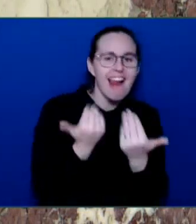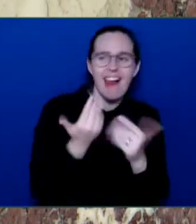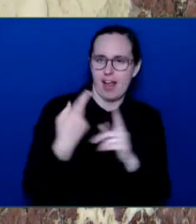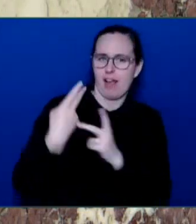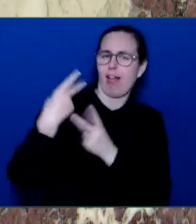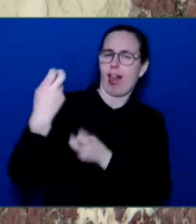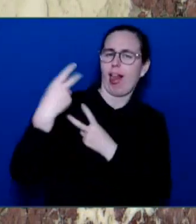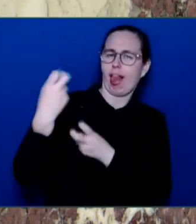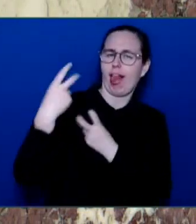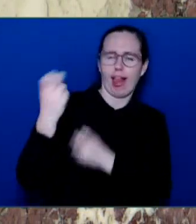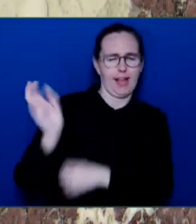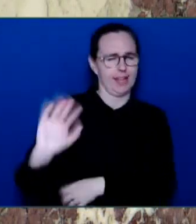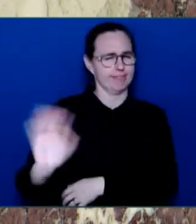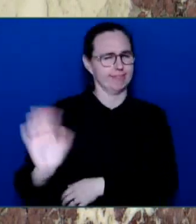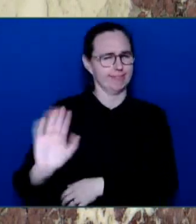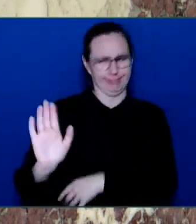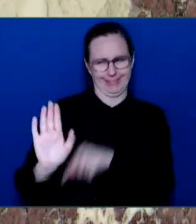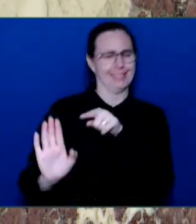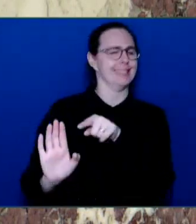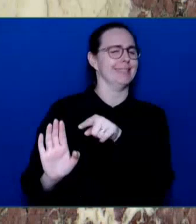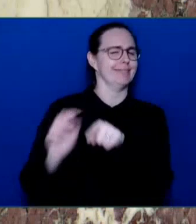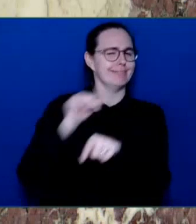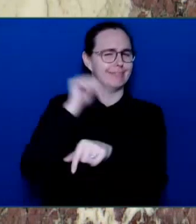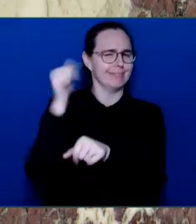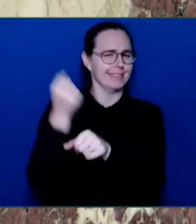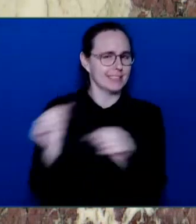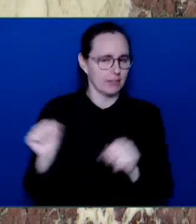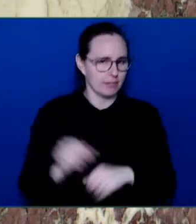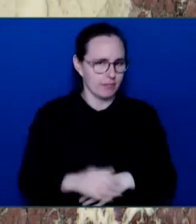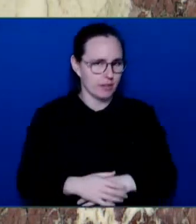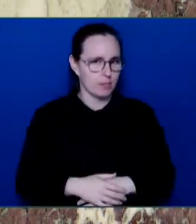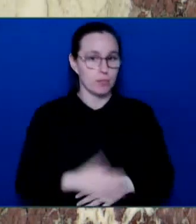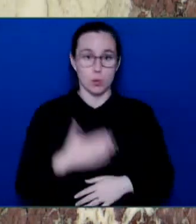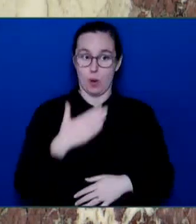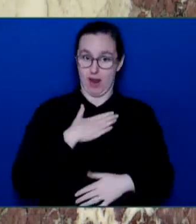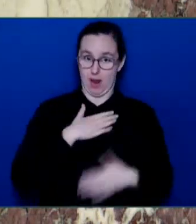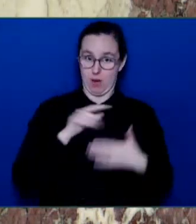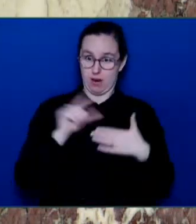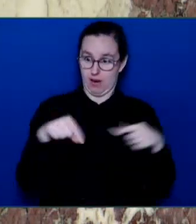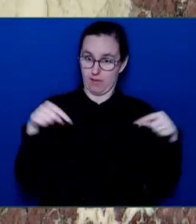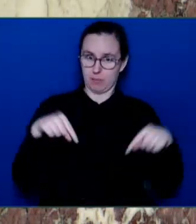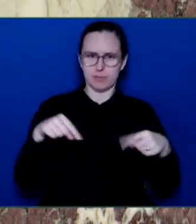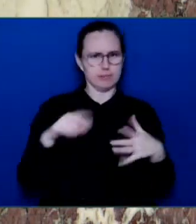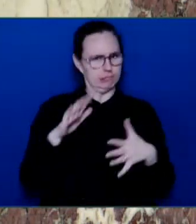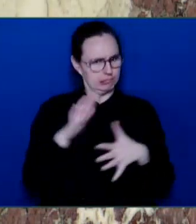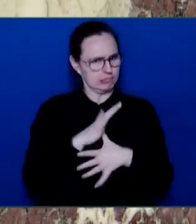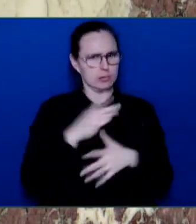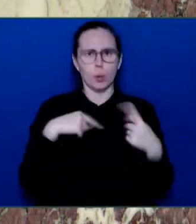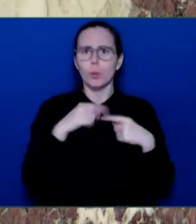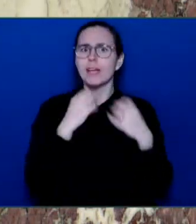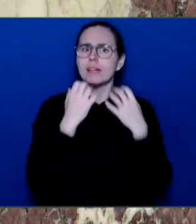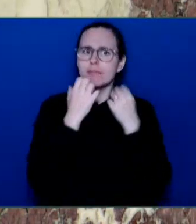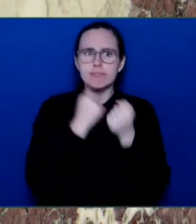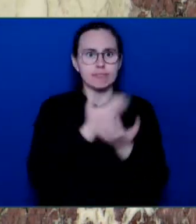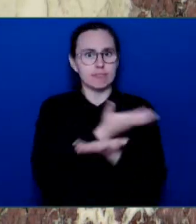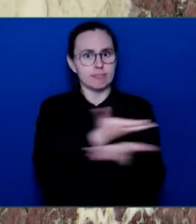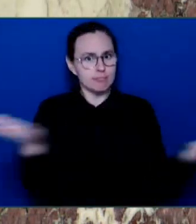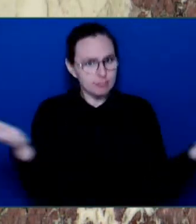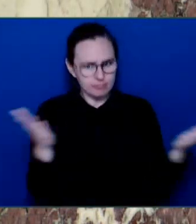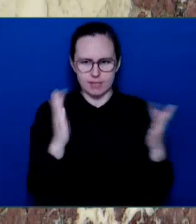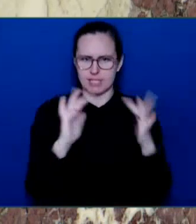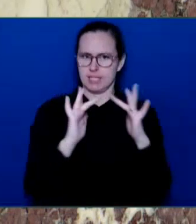a top priority for our government. British Columbians should have the utmost confidence that their information is protected and secured.